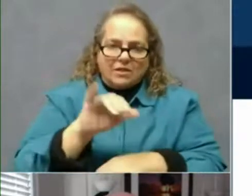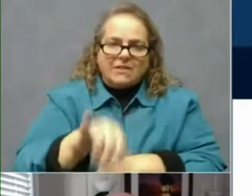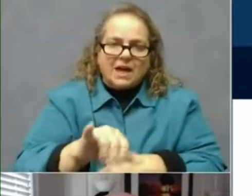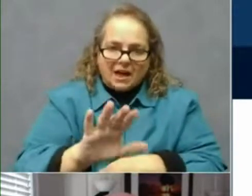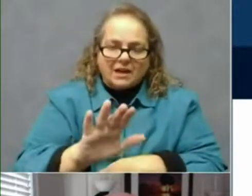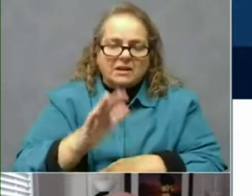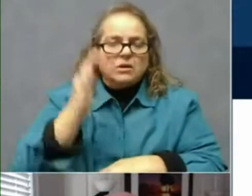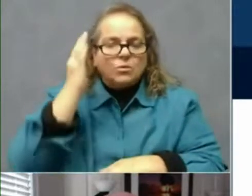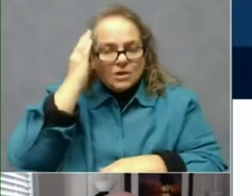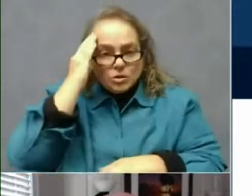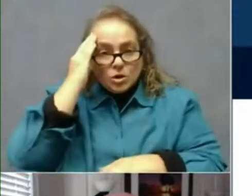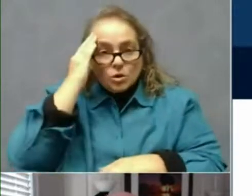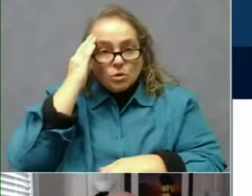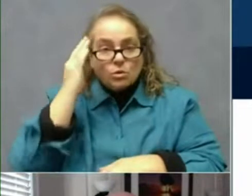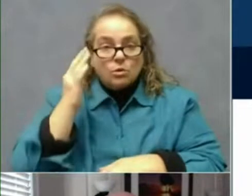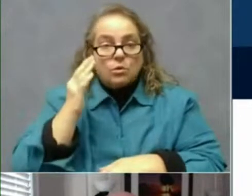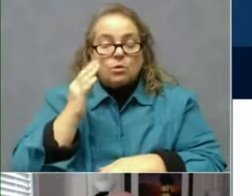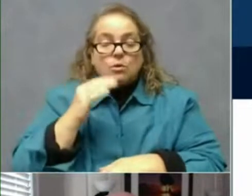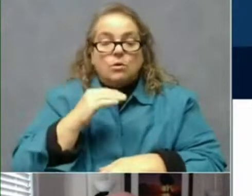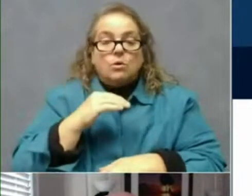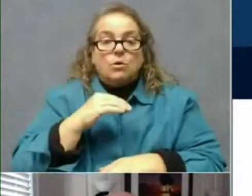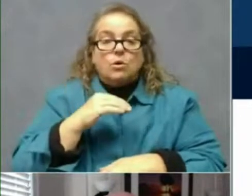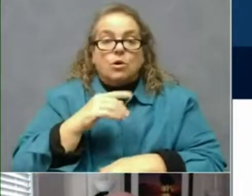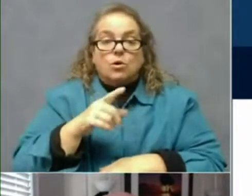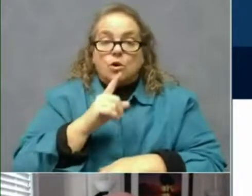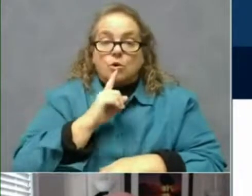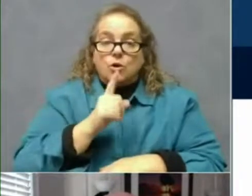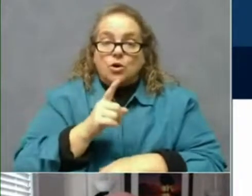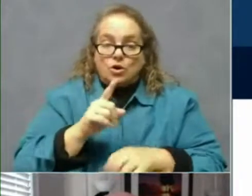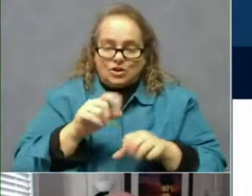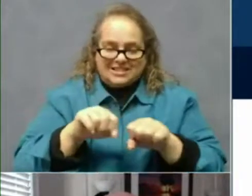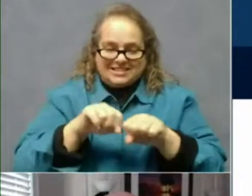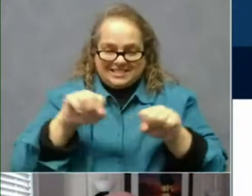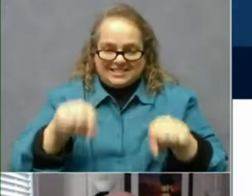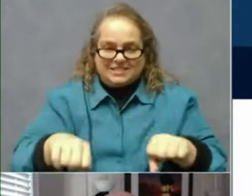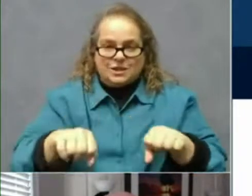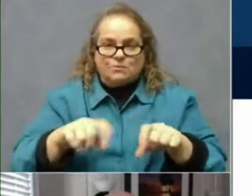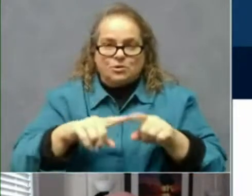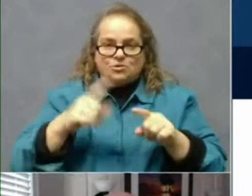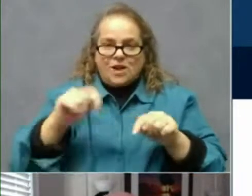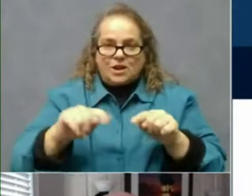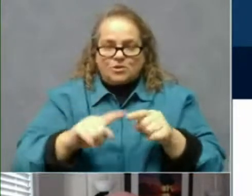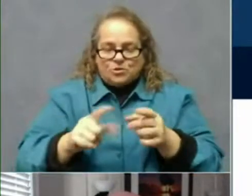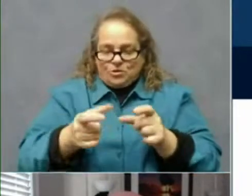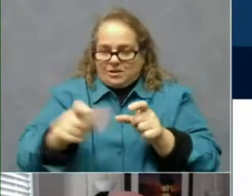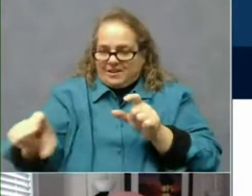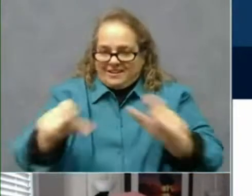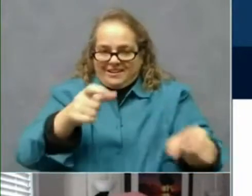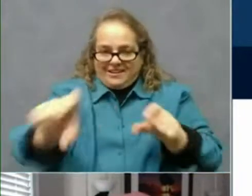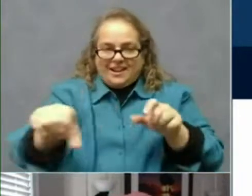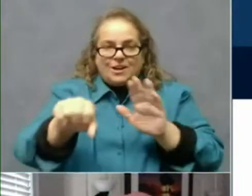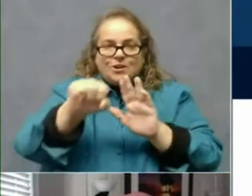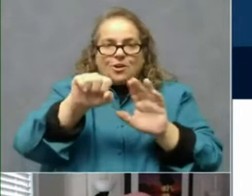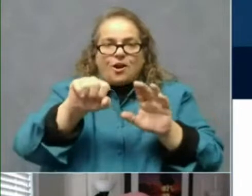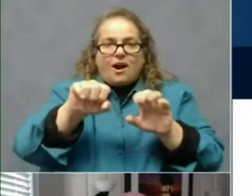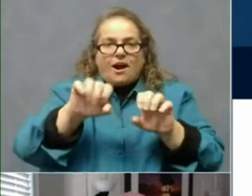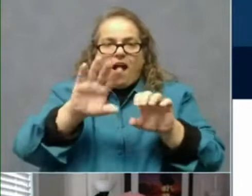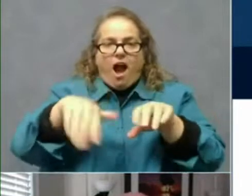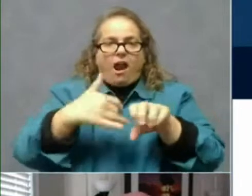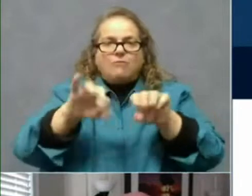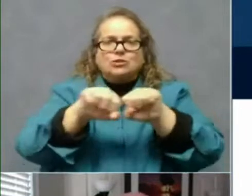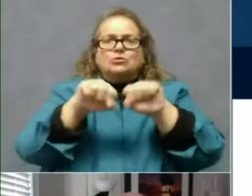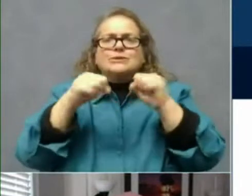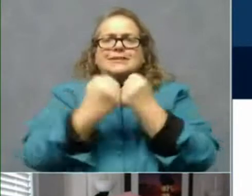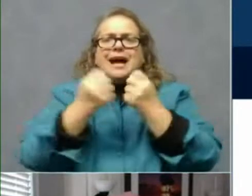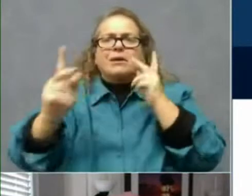There weren't systems in place to sort all of society in discrete little buckets and line them up single file and